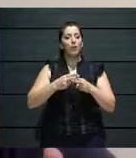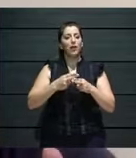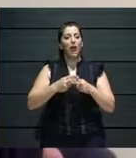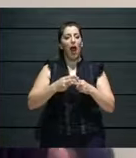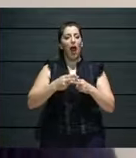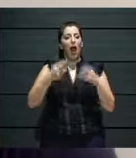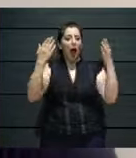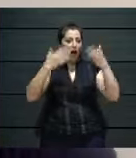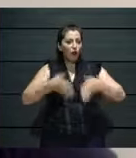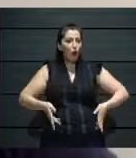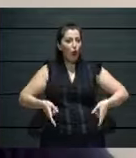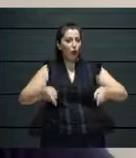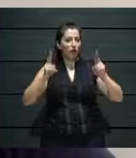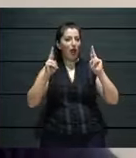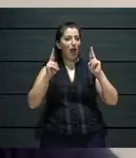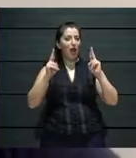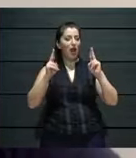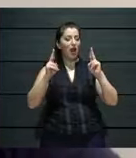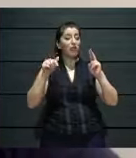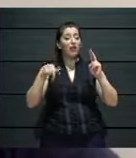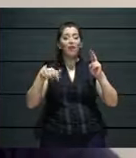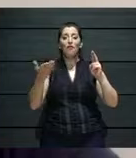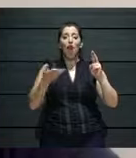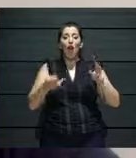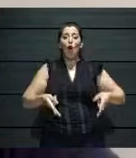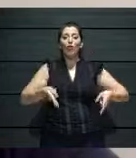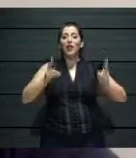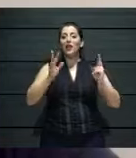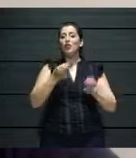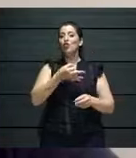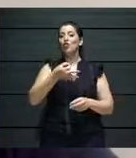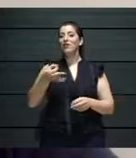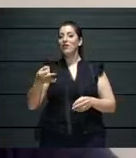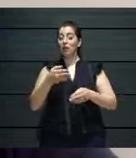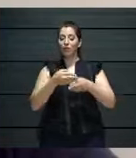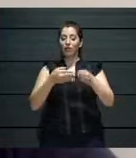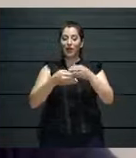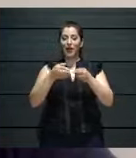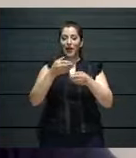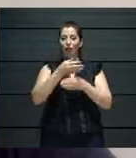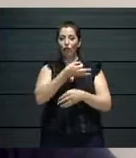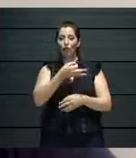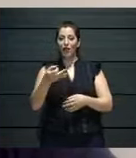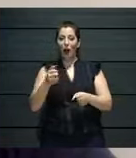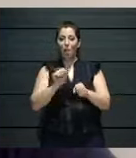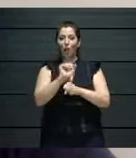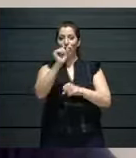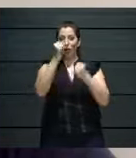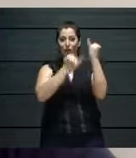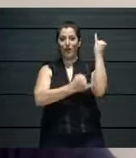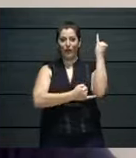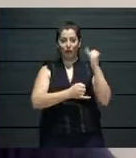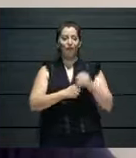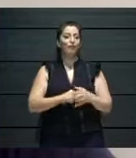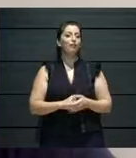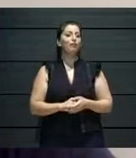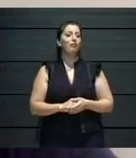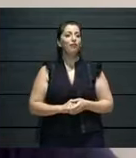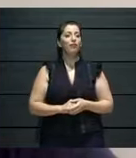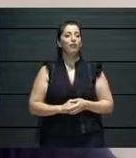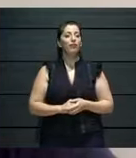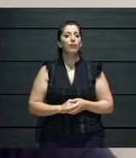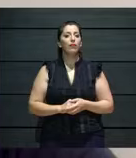our... Before, after the show, we couldn't perform. And we showed all the little live performances our ensemble made.